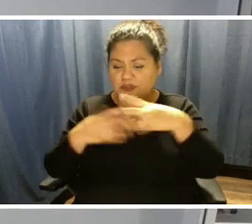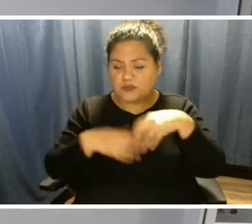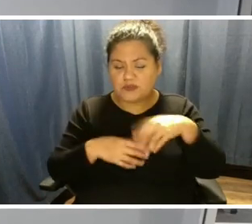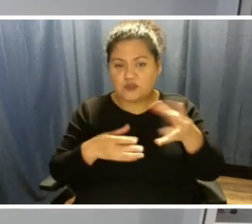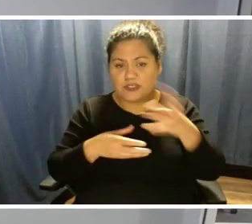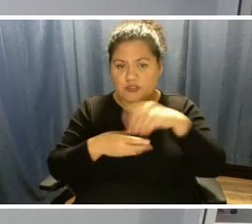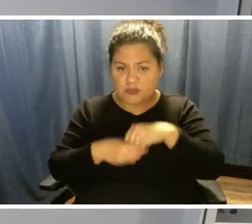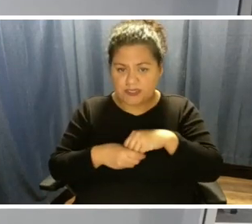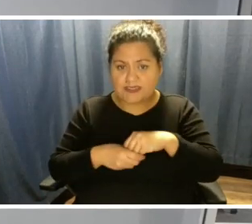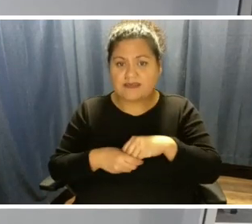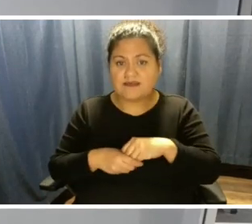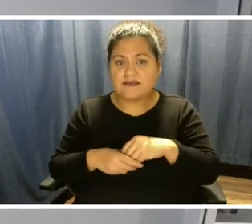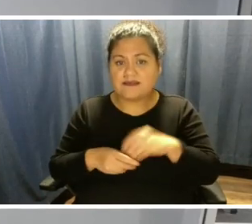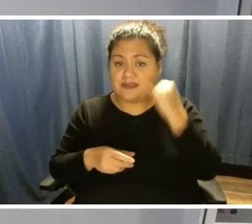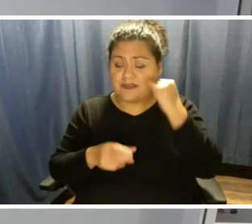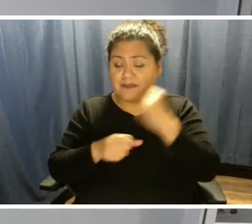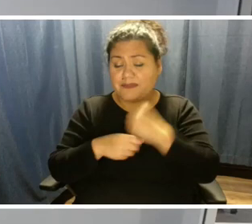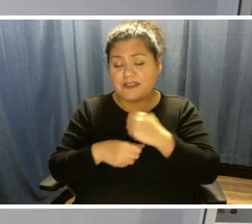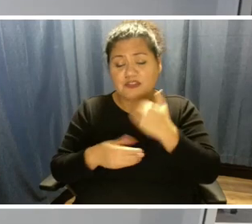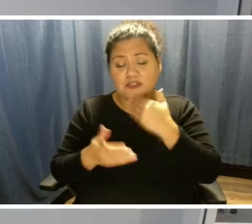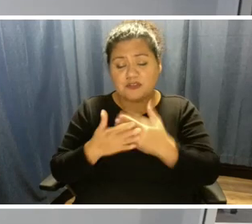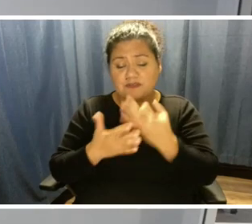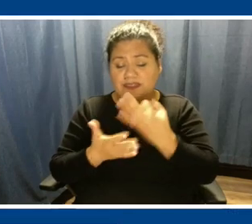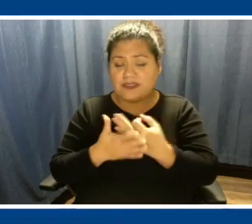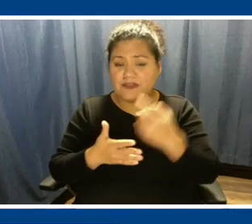good financial sense for our customers.